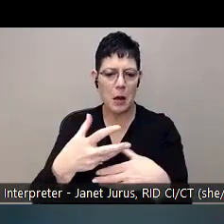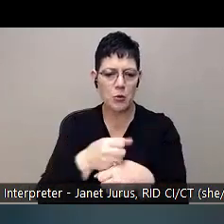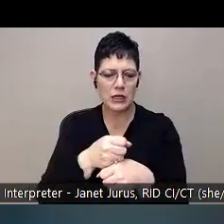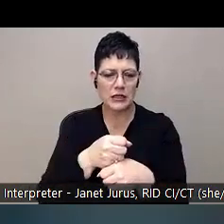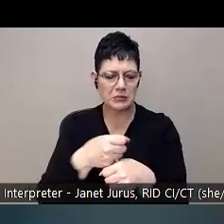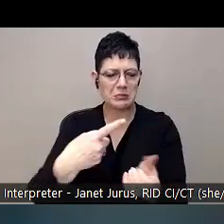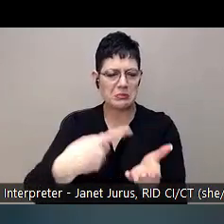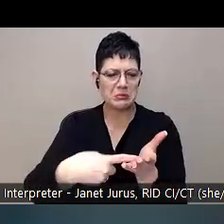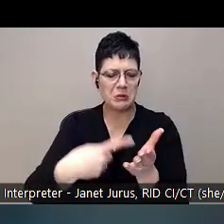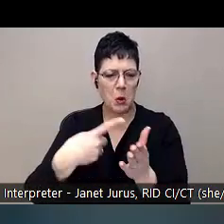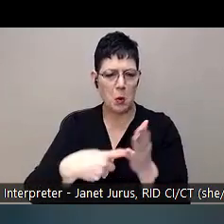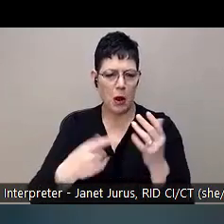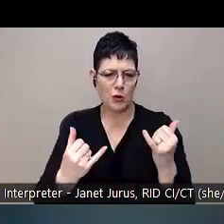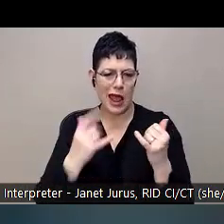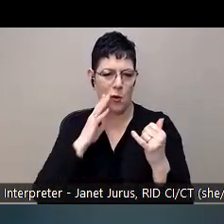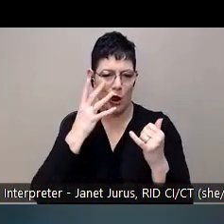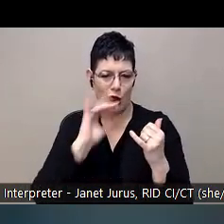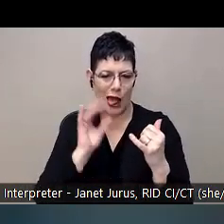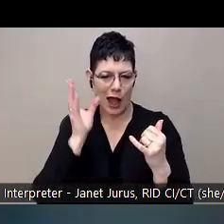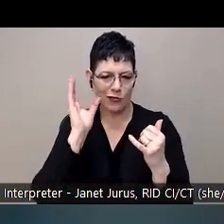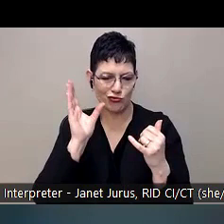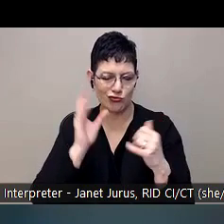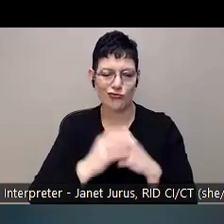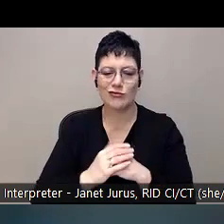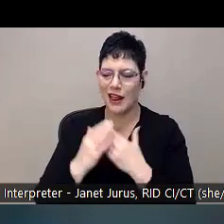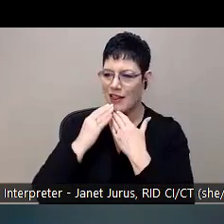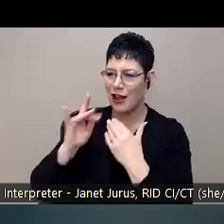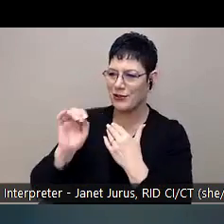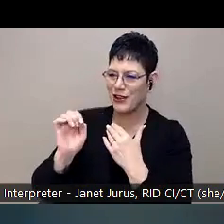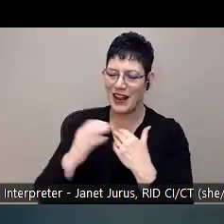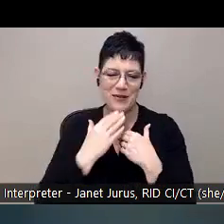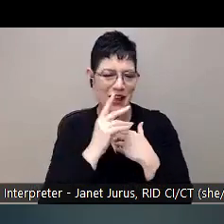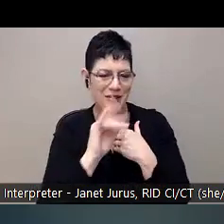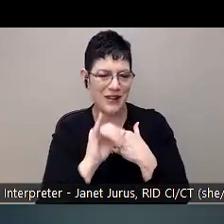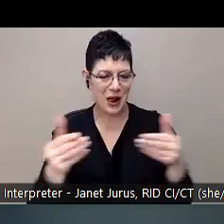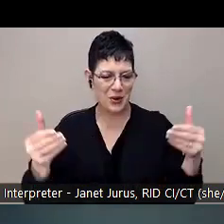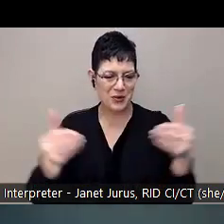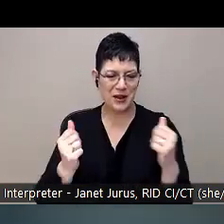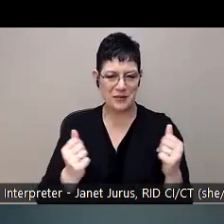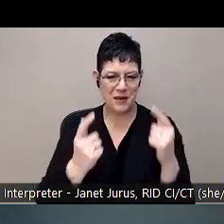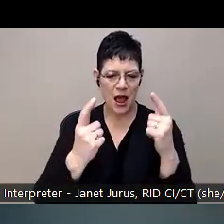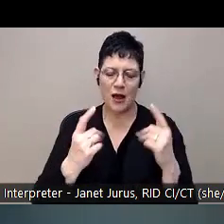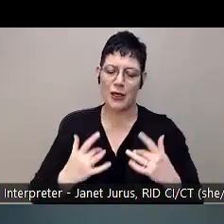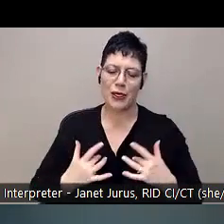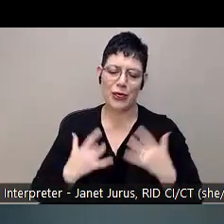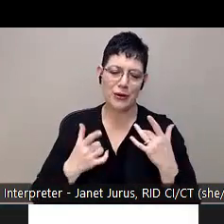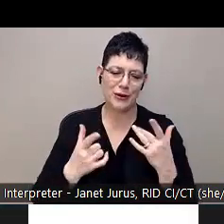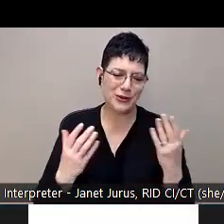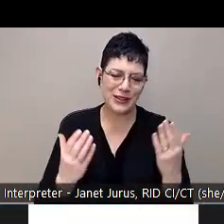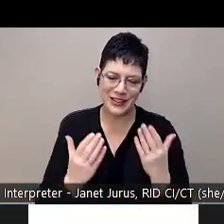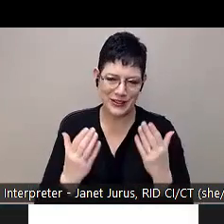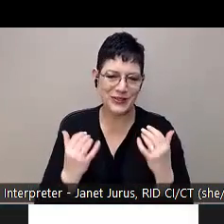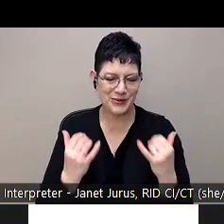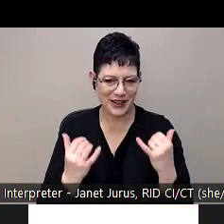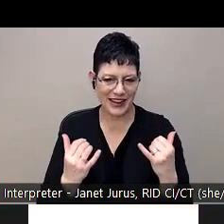today's webinar. Thank you, Jackie. Thank you, Kelly, and welcome, everyone. We are so thrilled to have you joining us